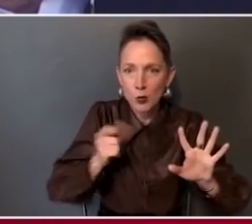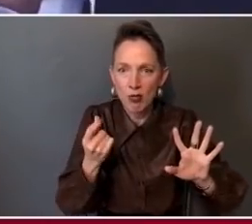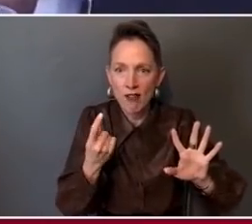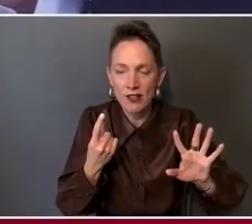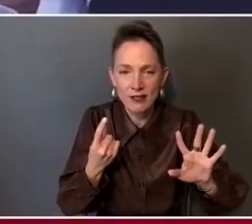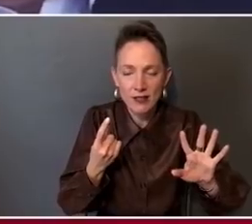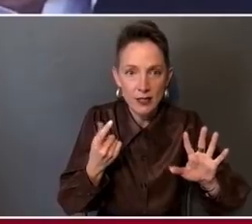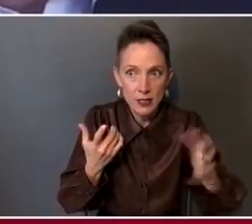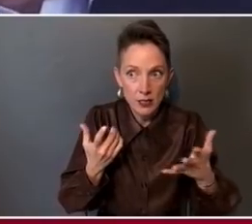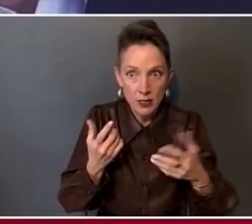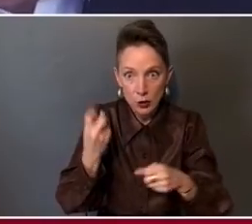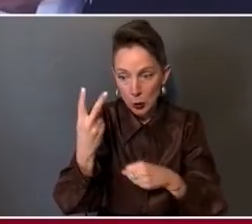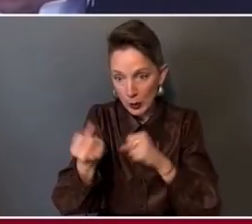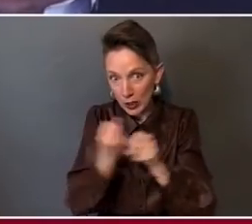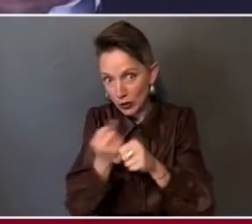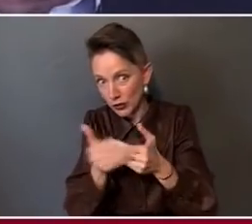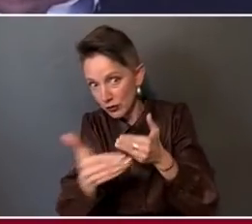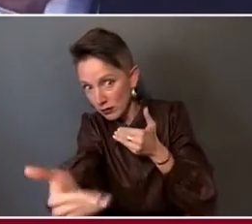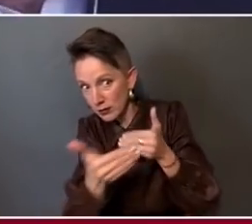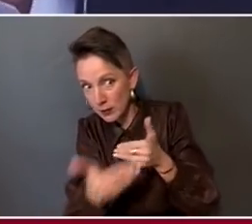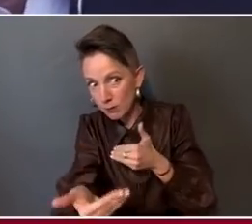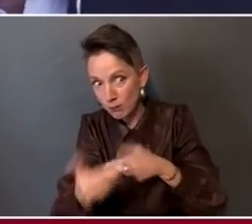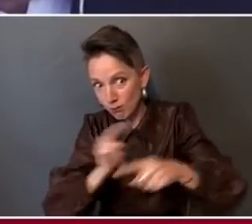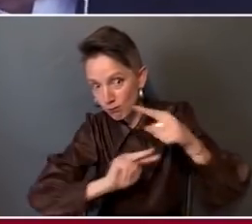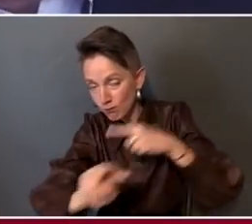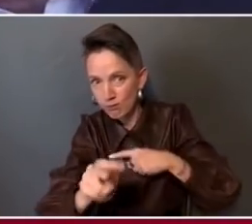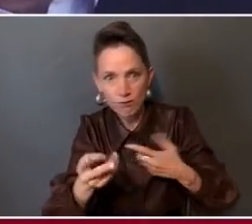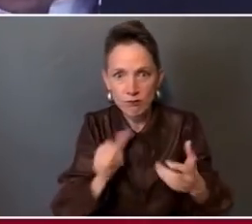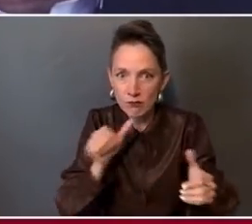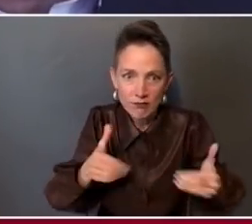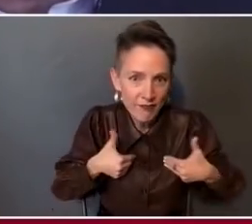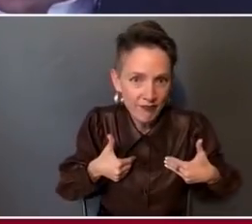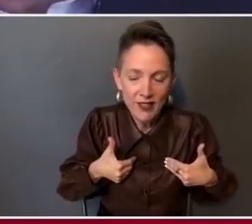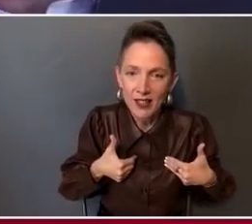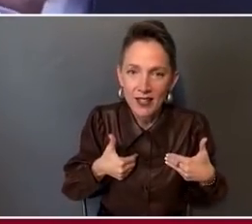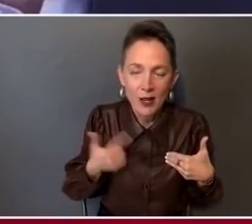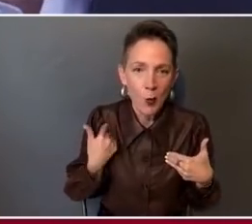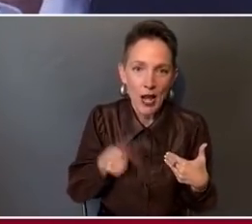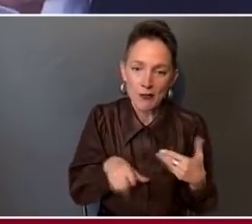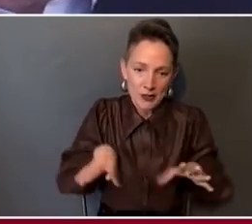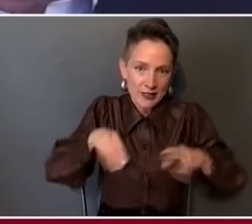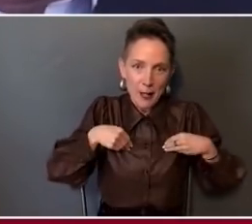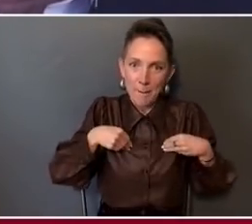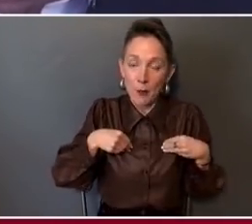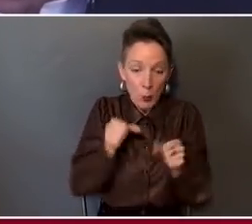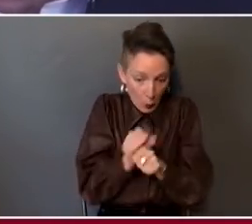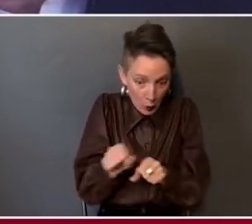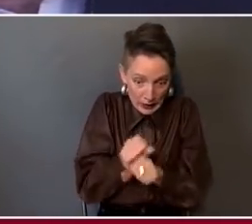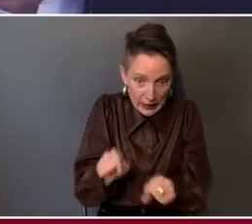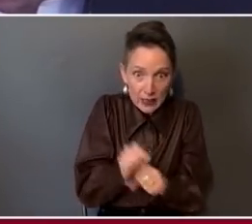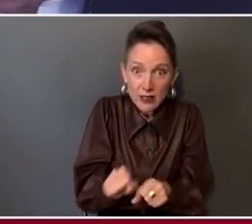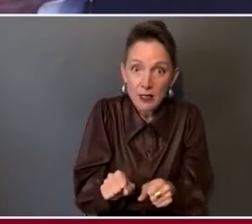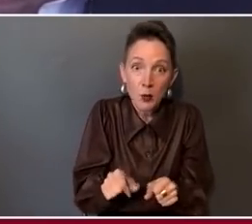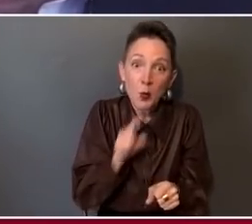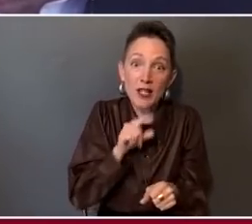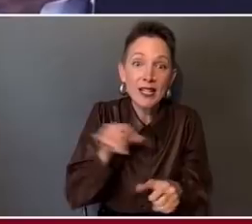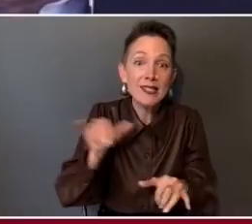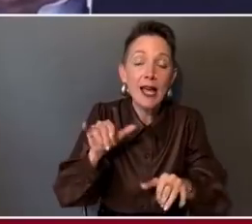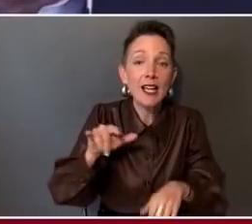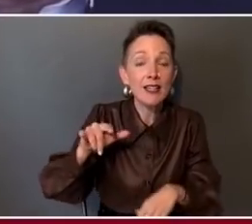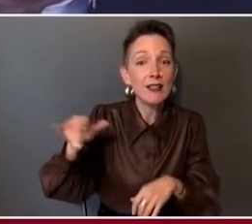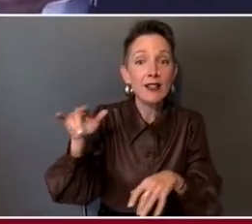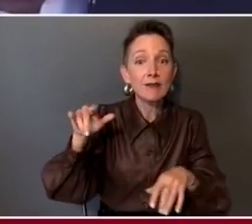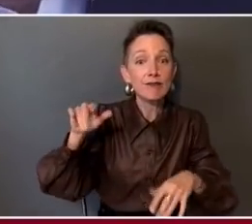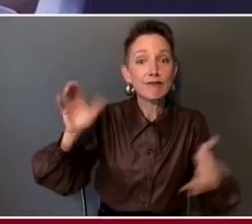the two-year outcome is after having been vaccinated. We have to accept that that's what we're working on. You know, we're flying this plane to 30,000